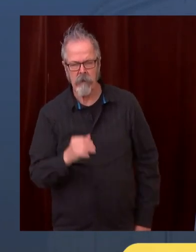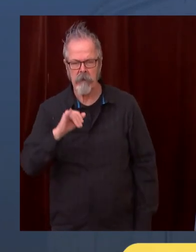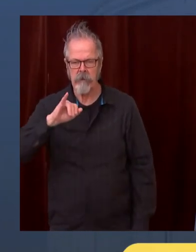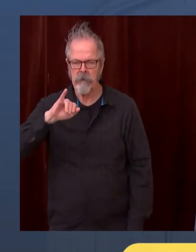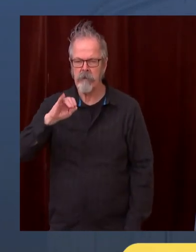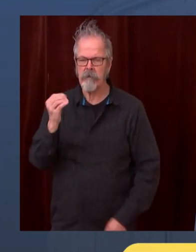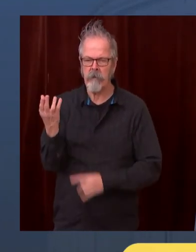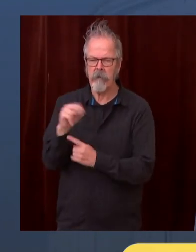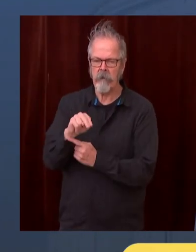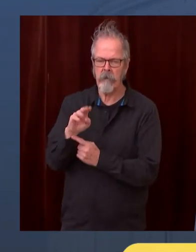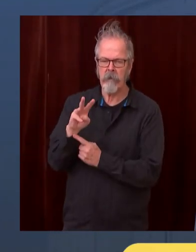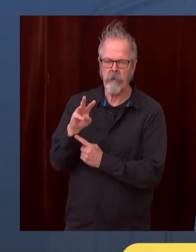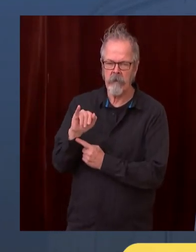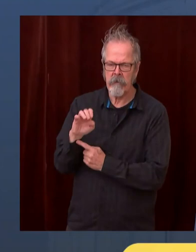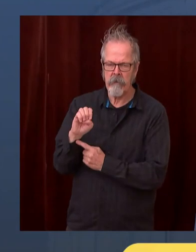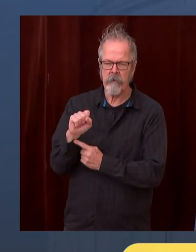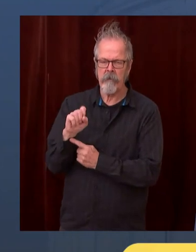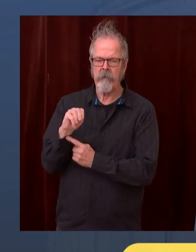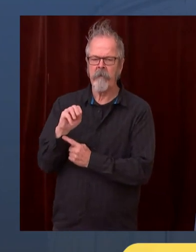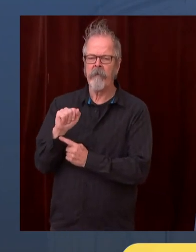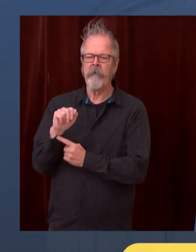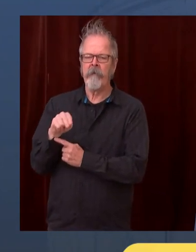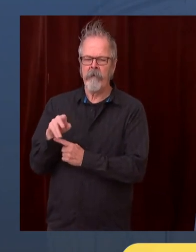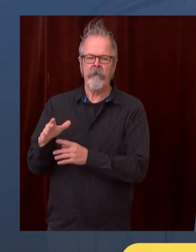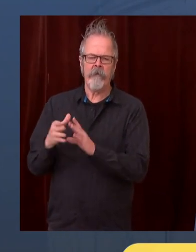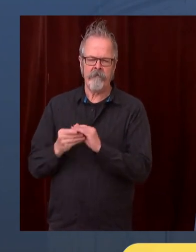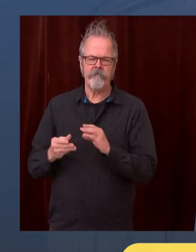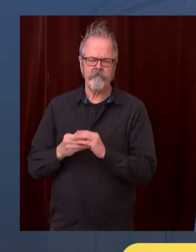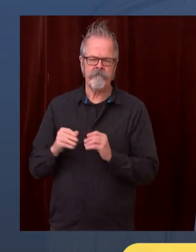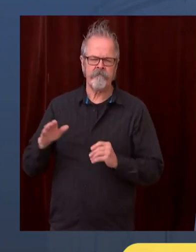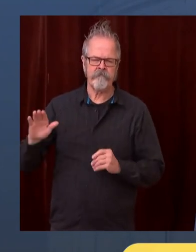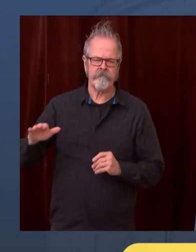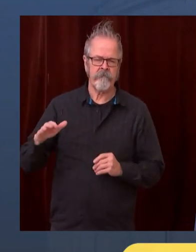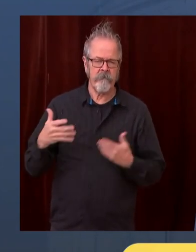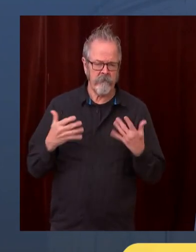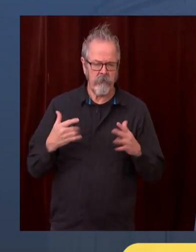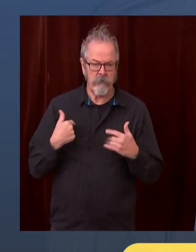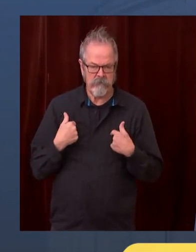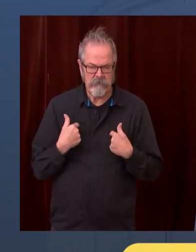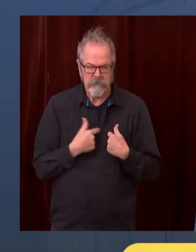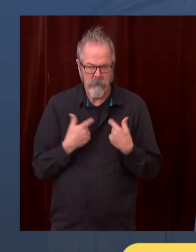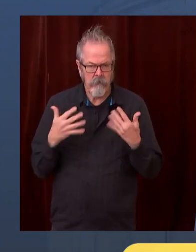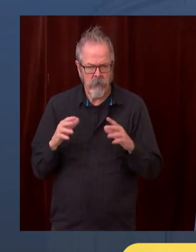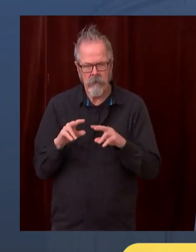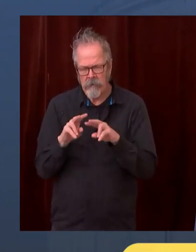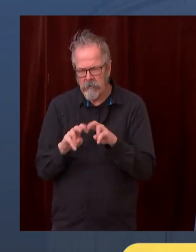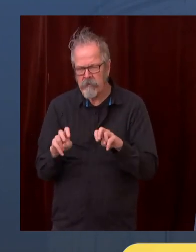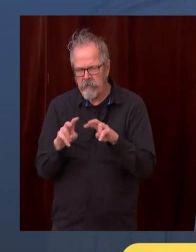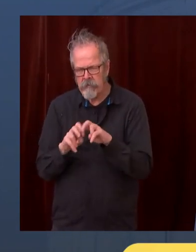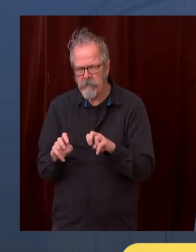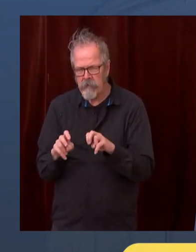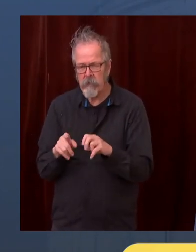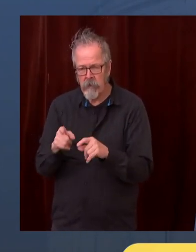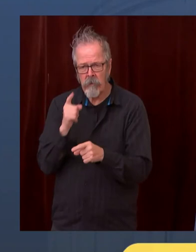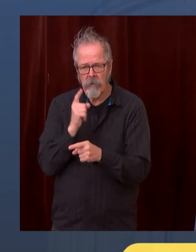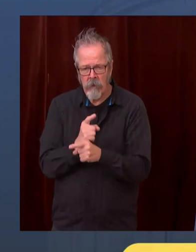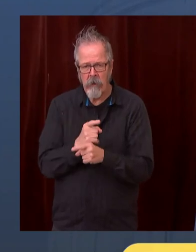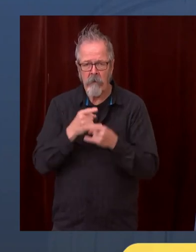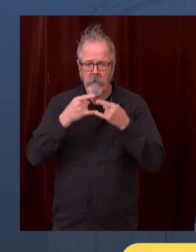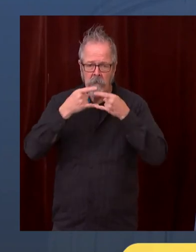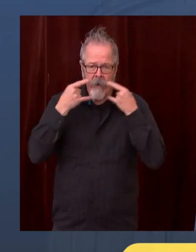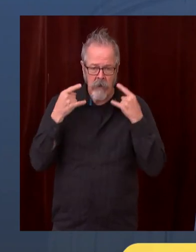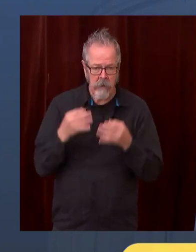as you said wearing masks is what we want people to do. Masks aren't 100% effective. They're